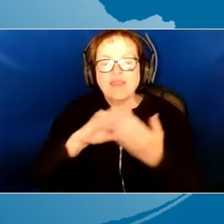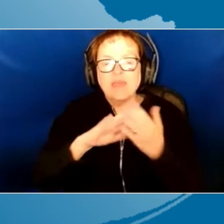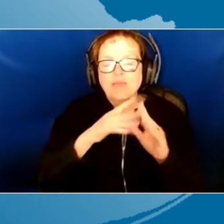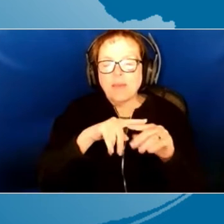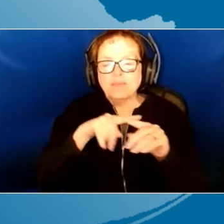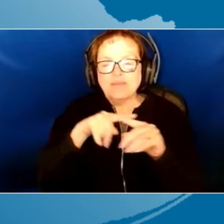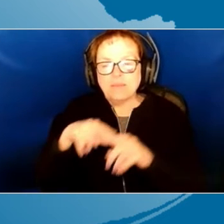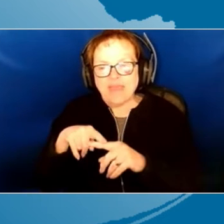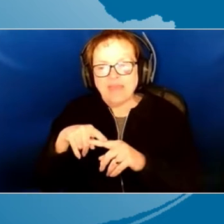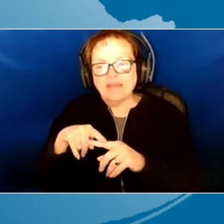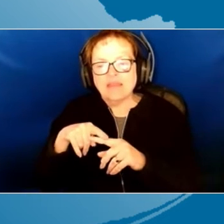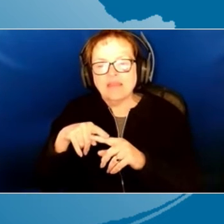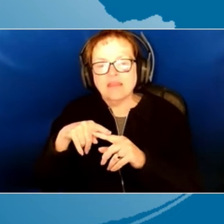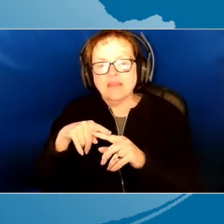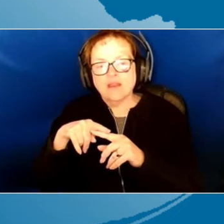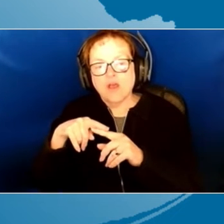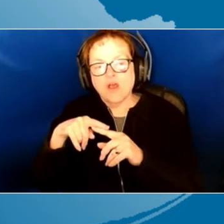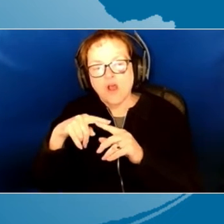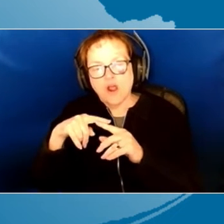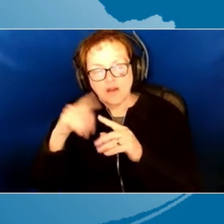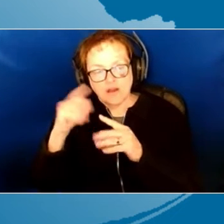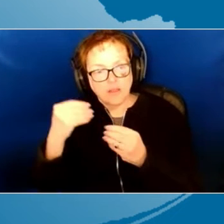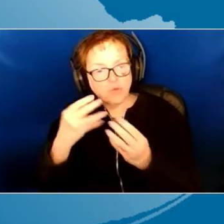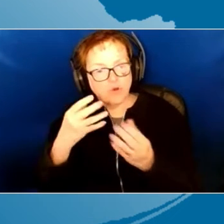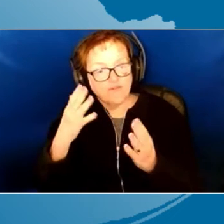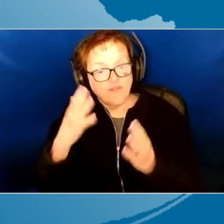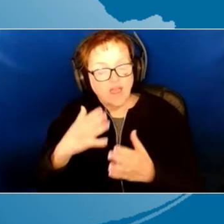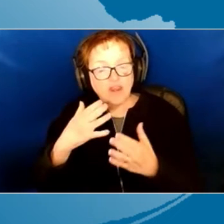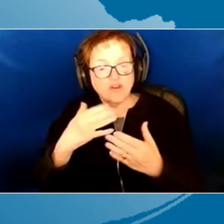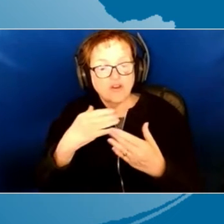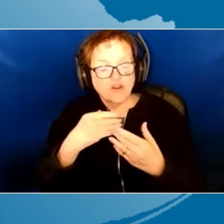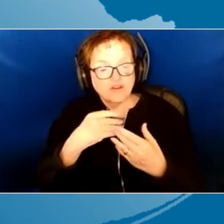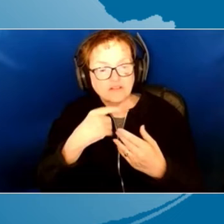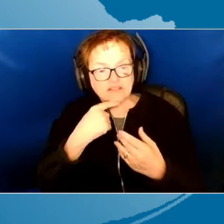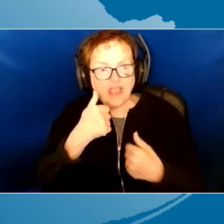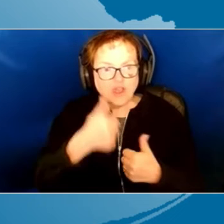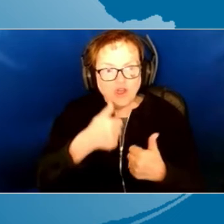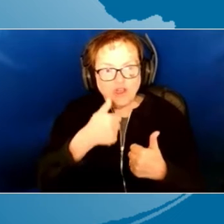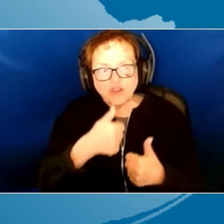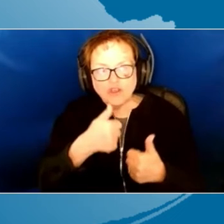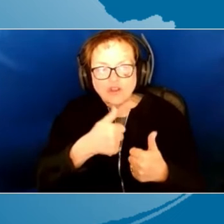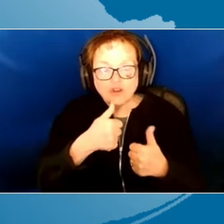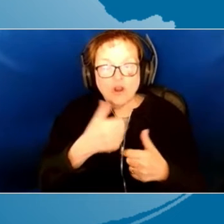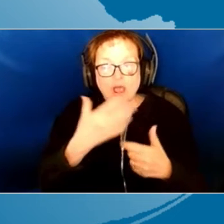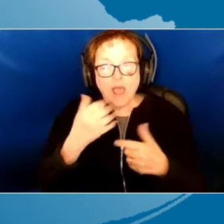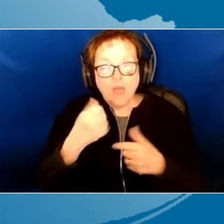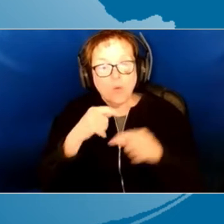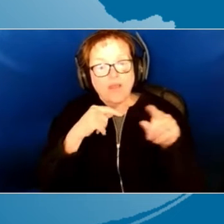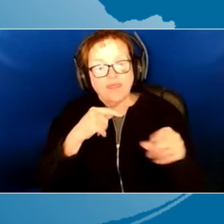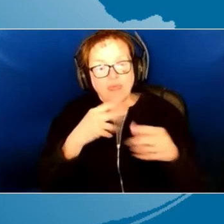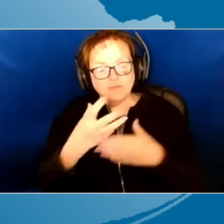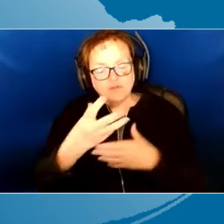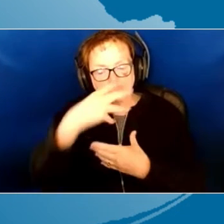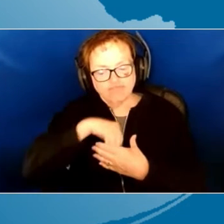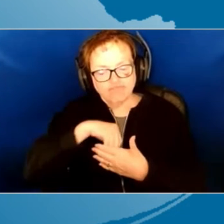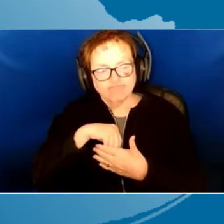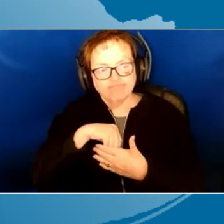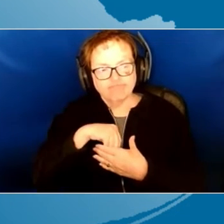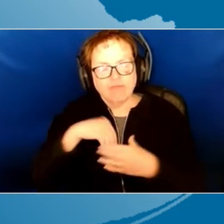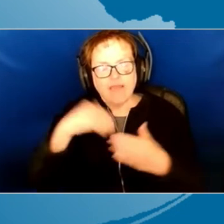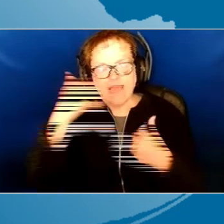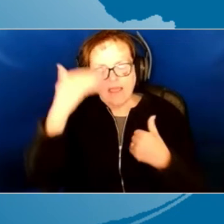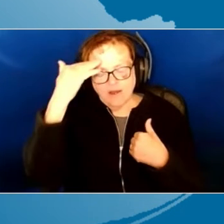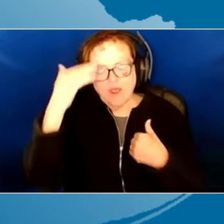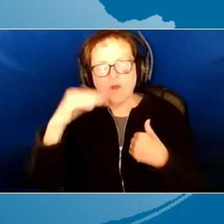on us telling them that they're doing good or that it's great. I want the person I'm coaching to be able to internalize that and